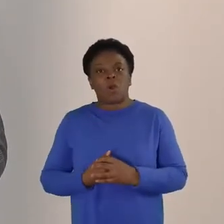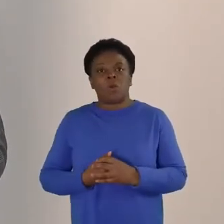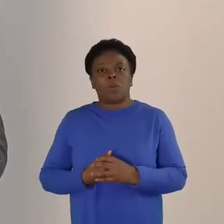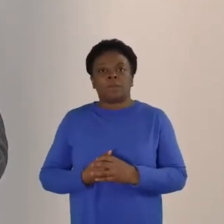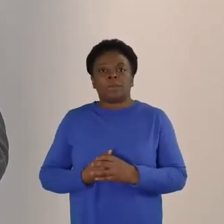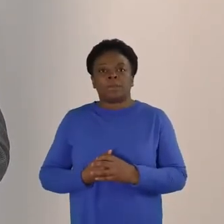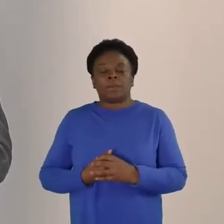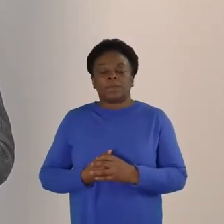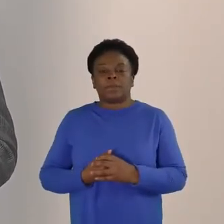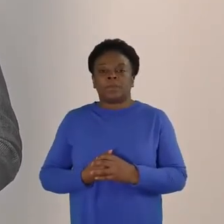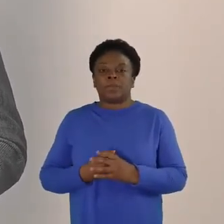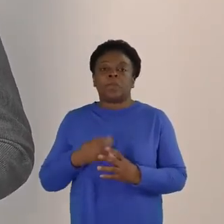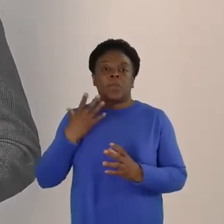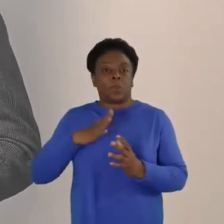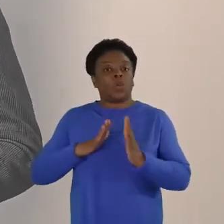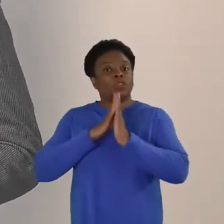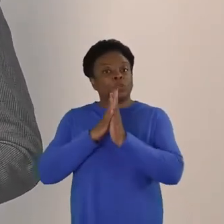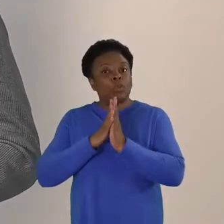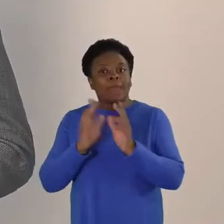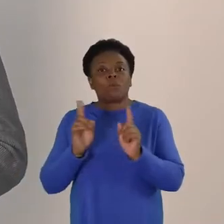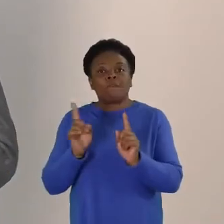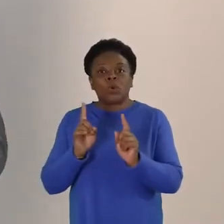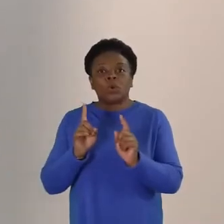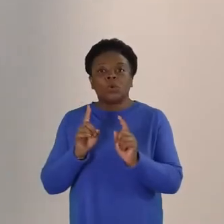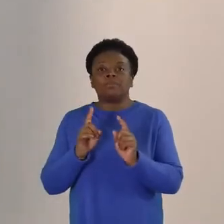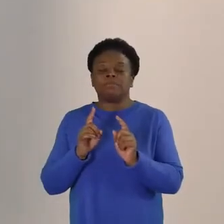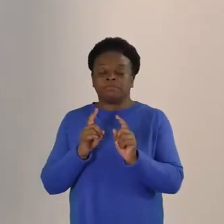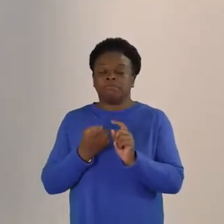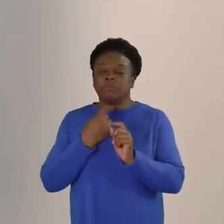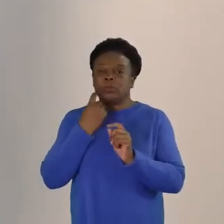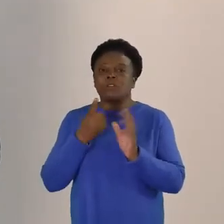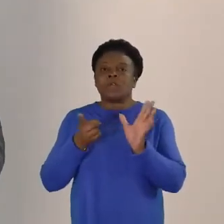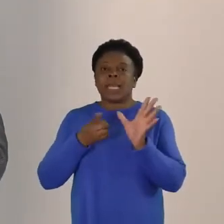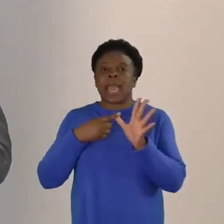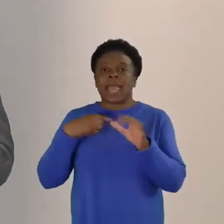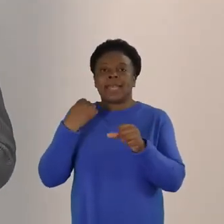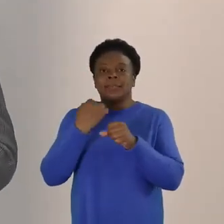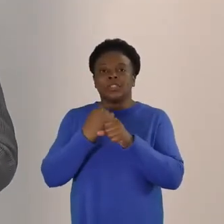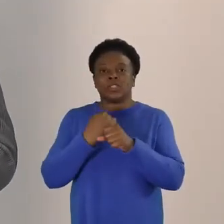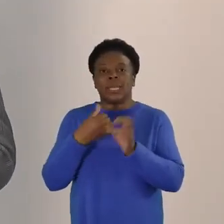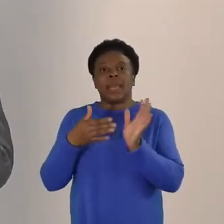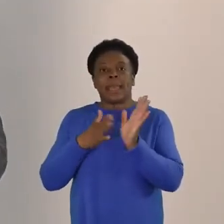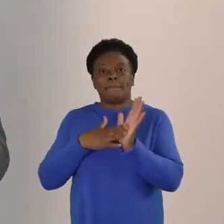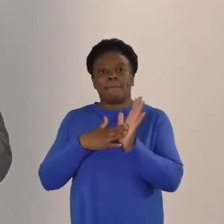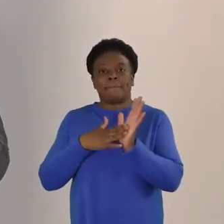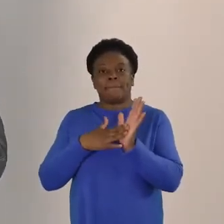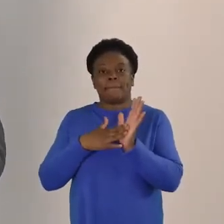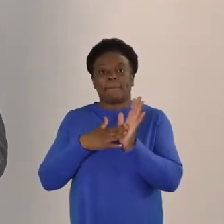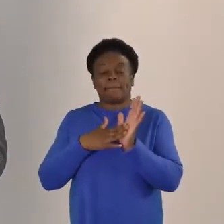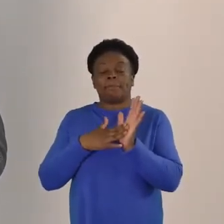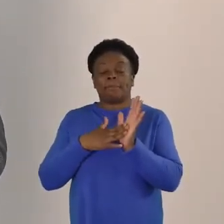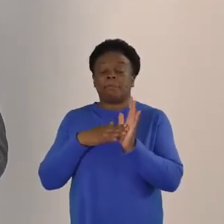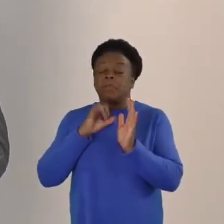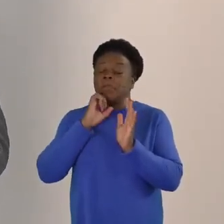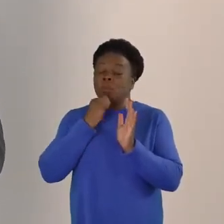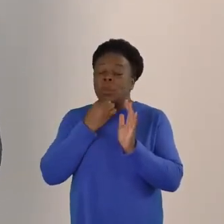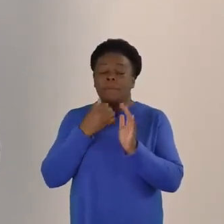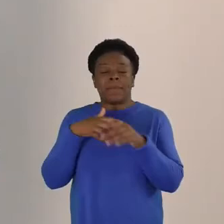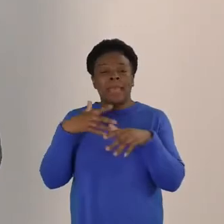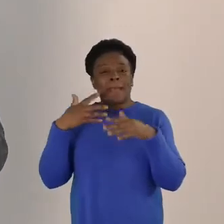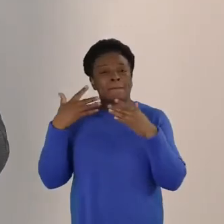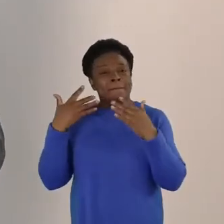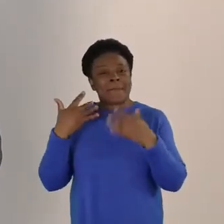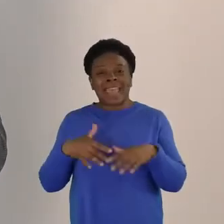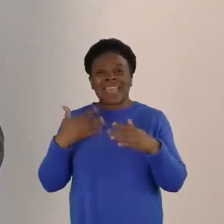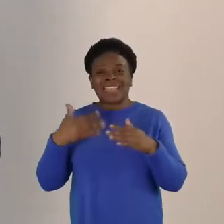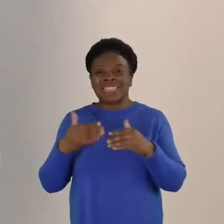AGM. The AGM is going to be a very amazing time of reading